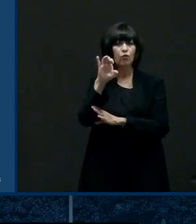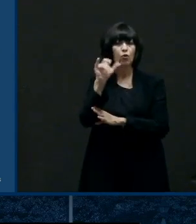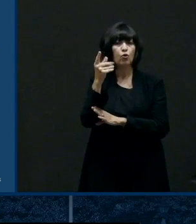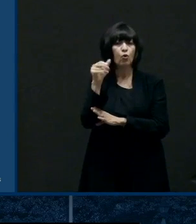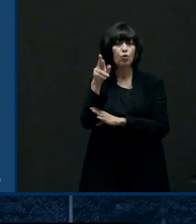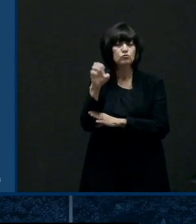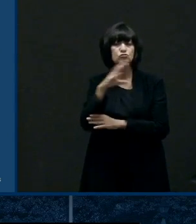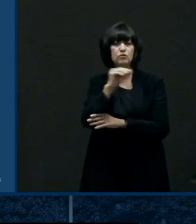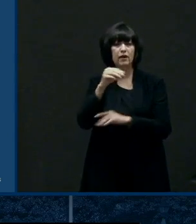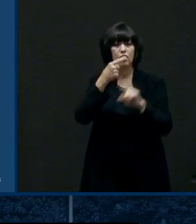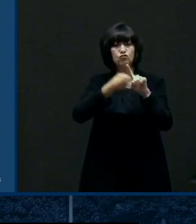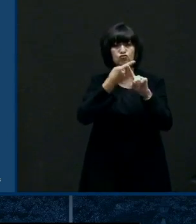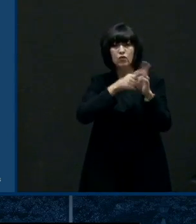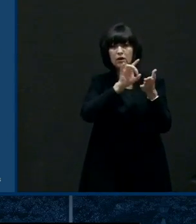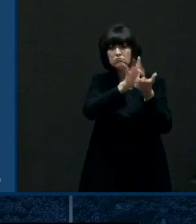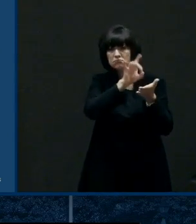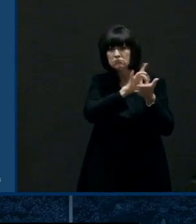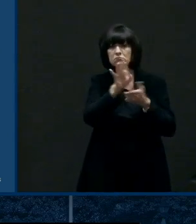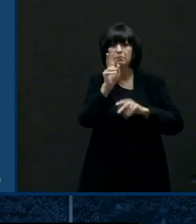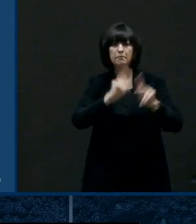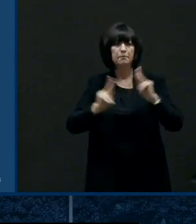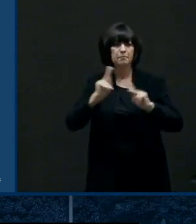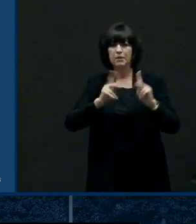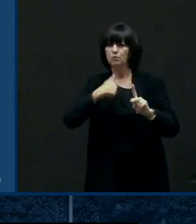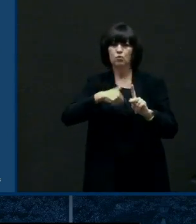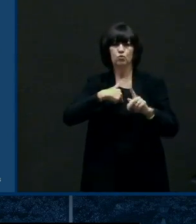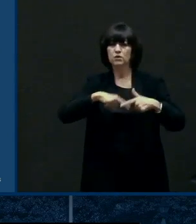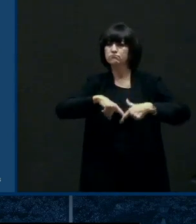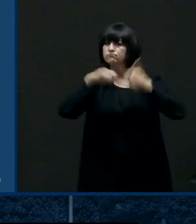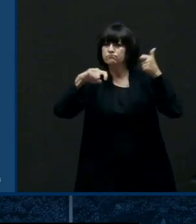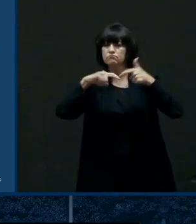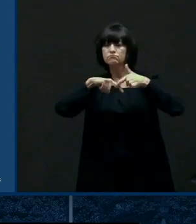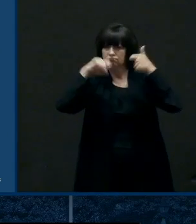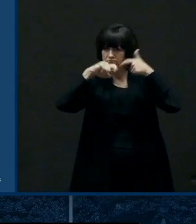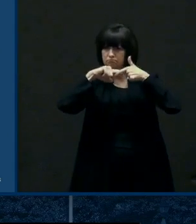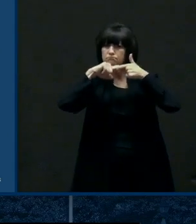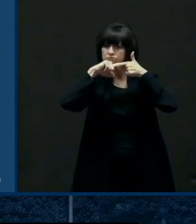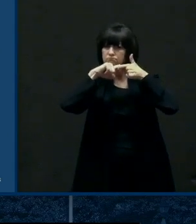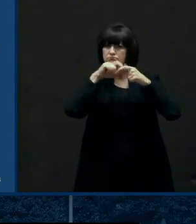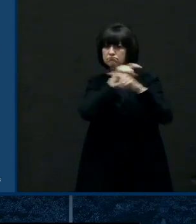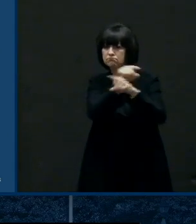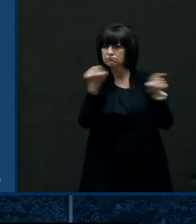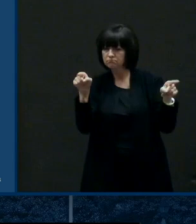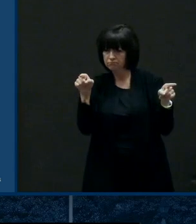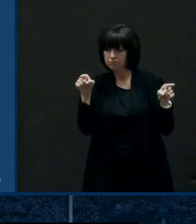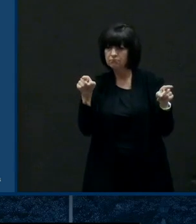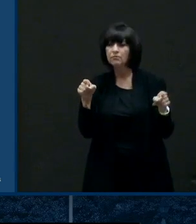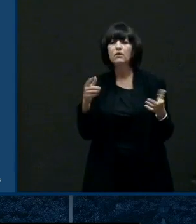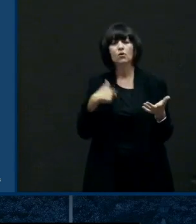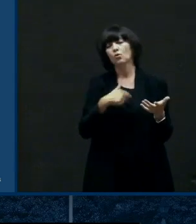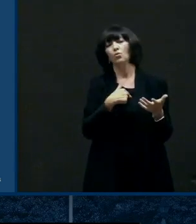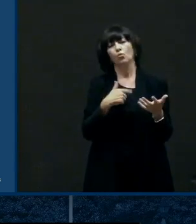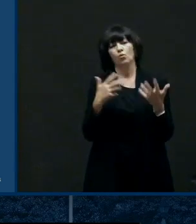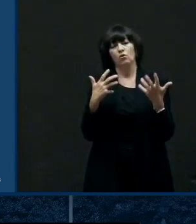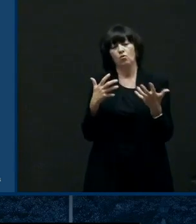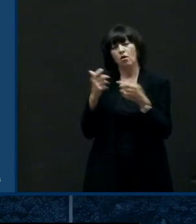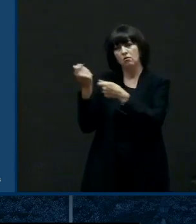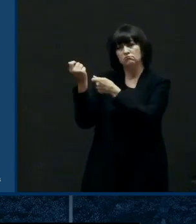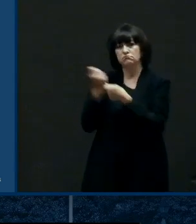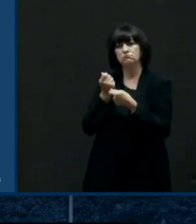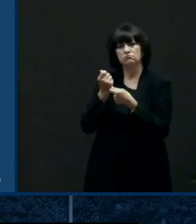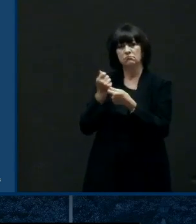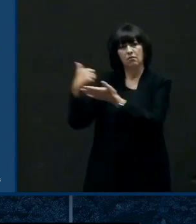fund using care as act funding uh thanks uh to the congress uh and the president and our congressional delegation